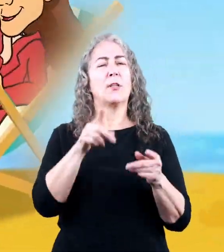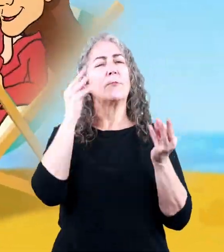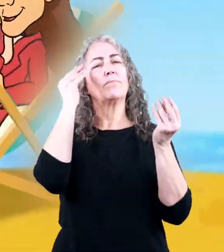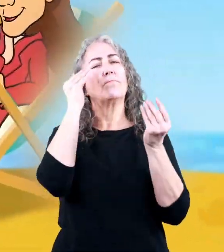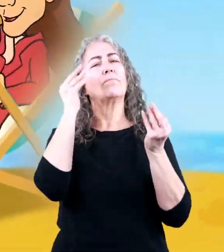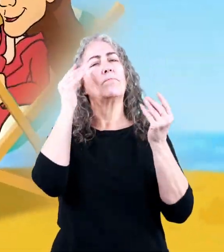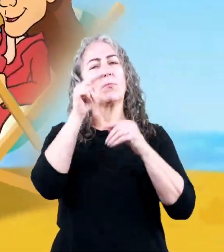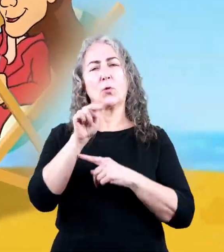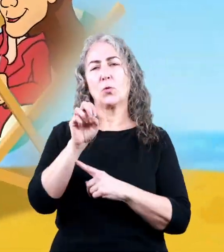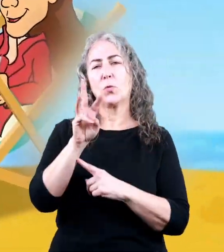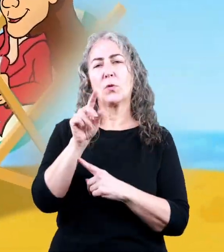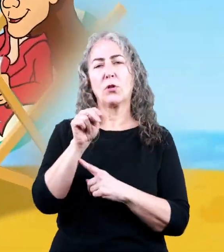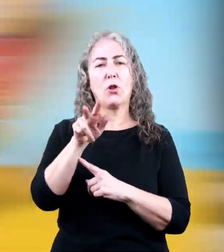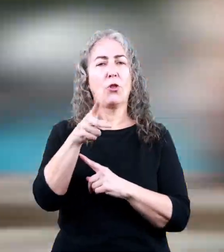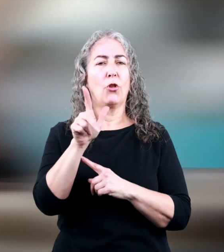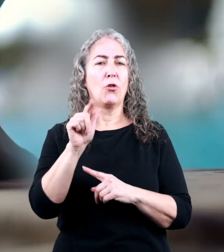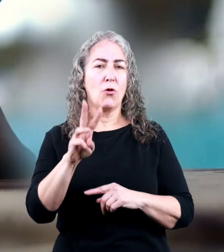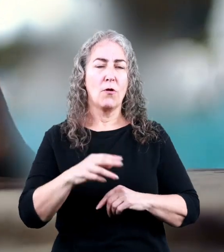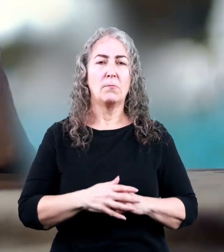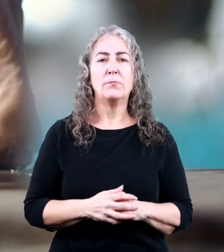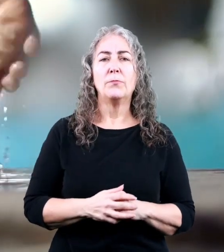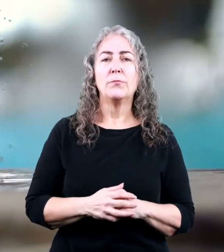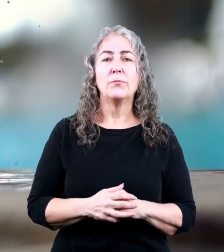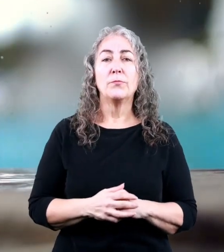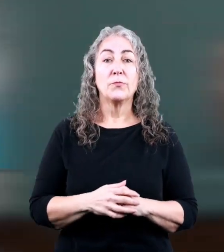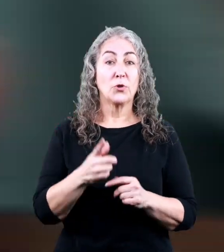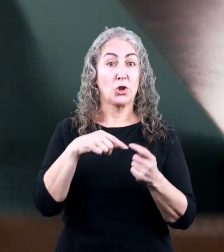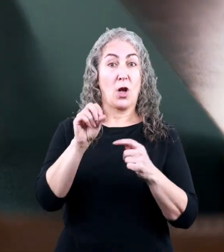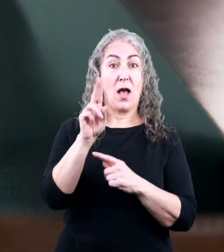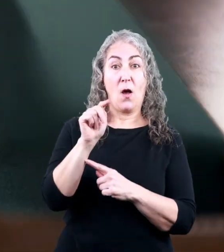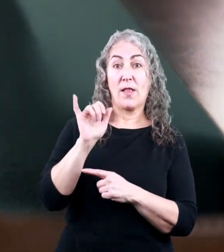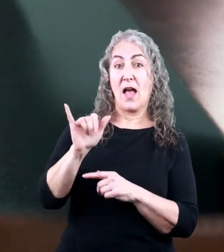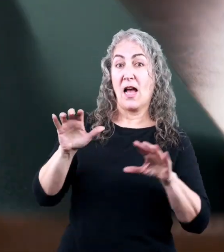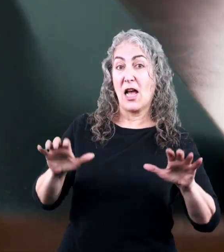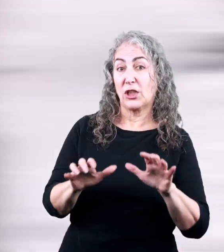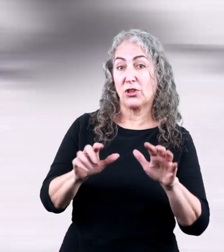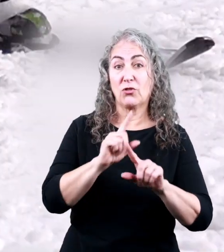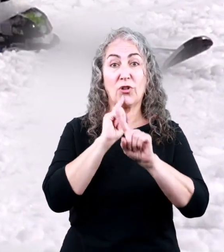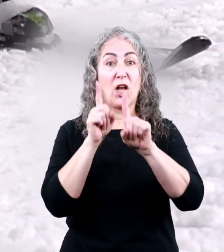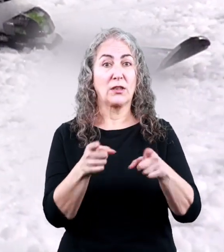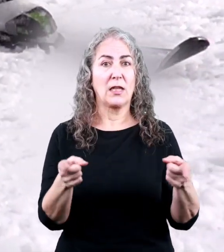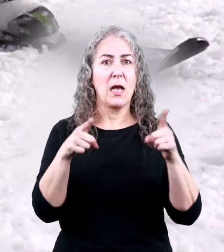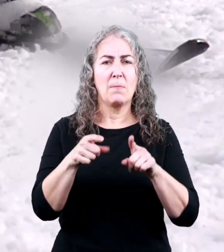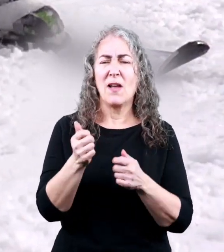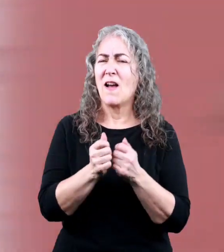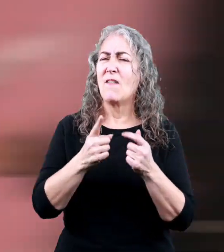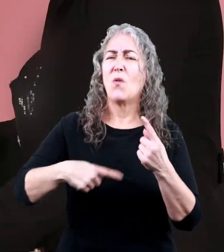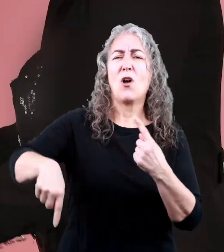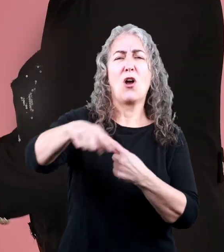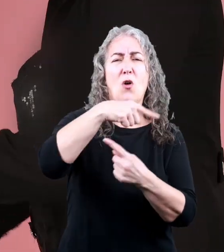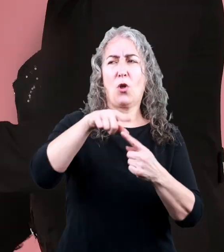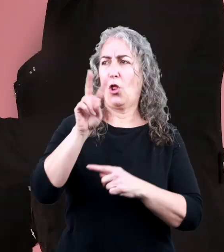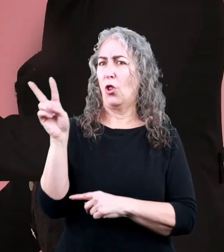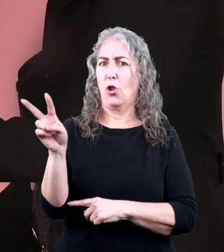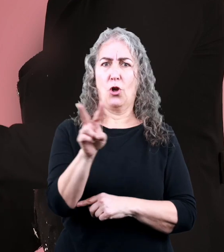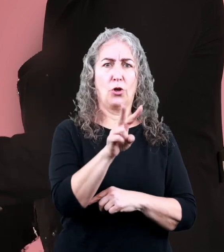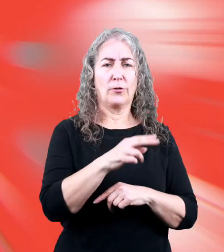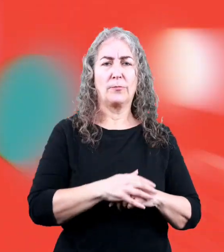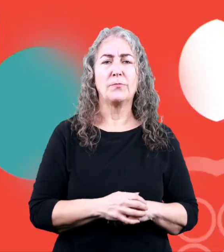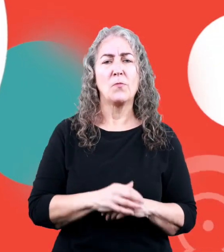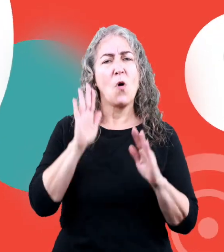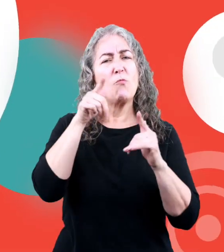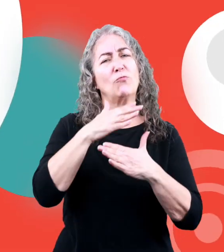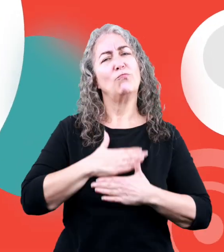think about Newton's third law. Turns out there are actions and reactions happening everywhere you look.